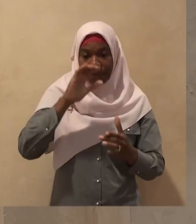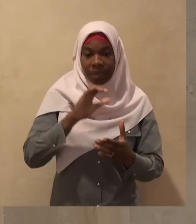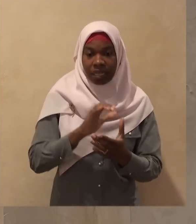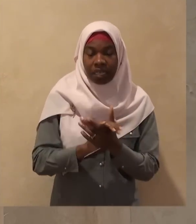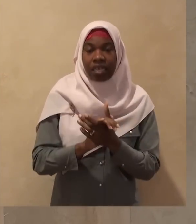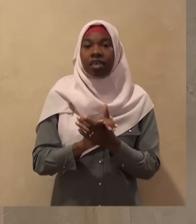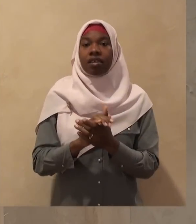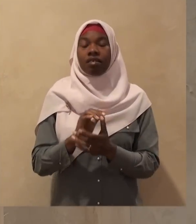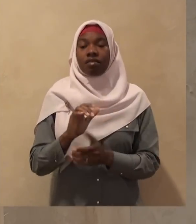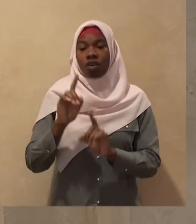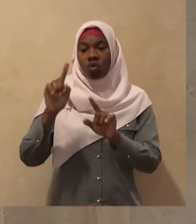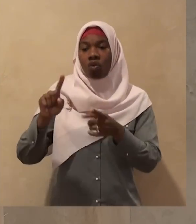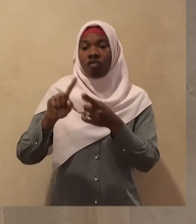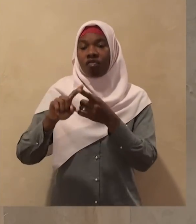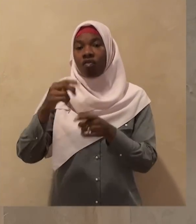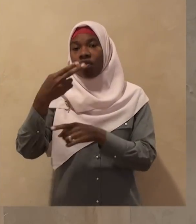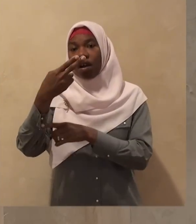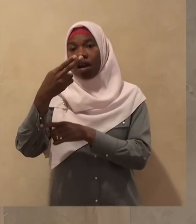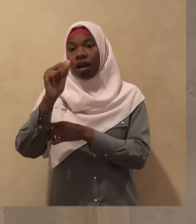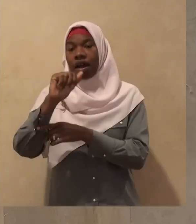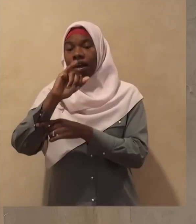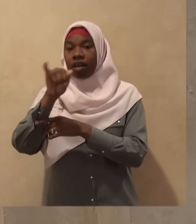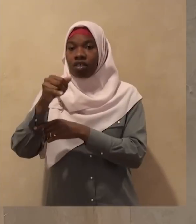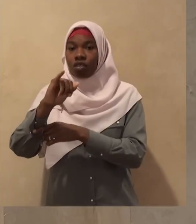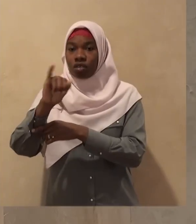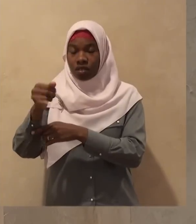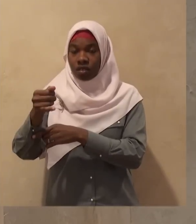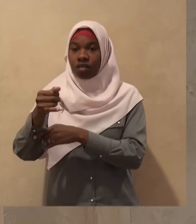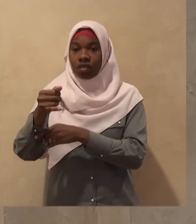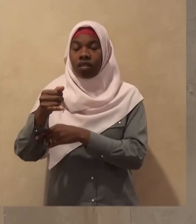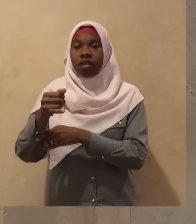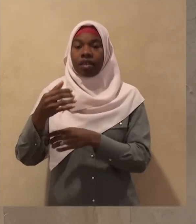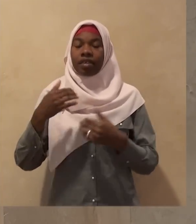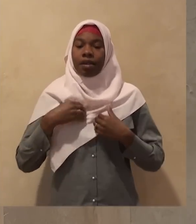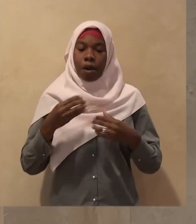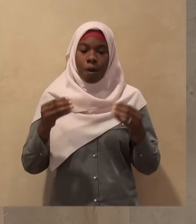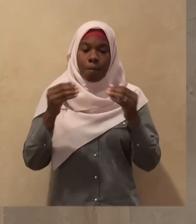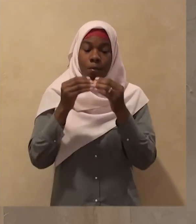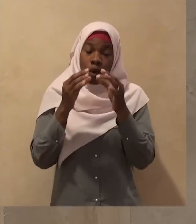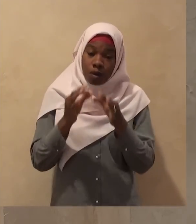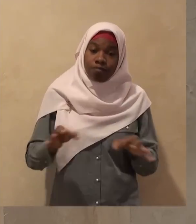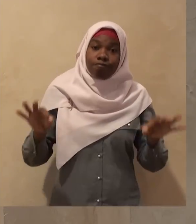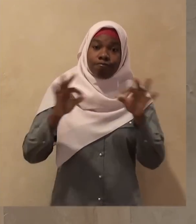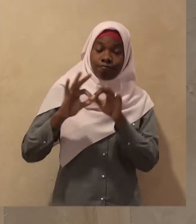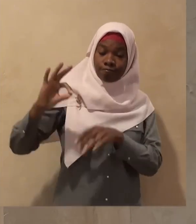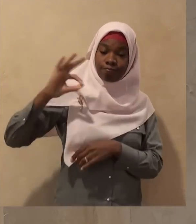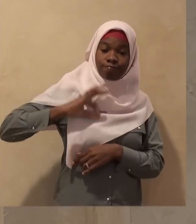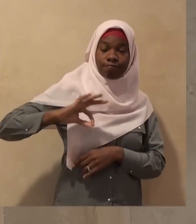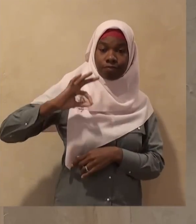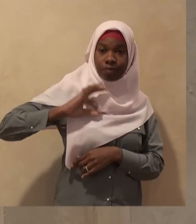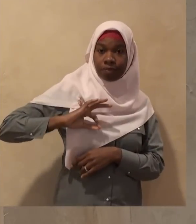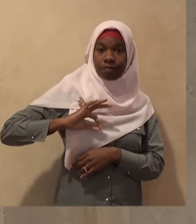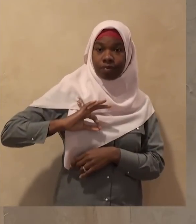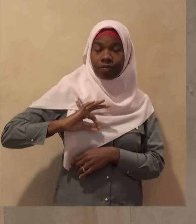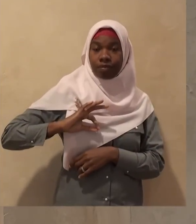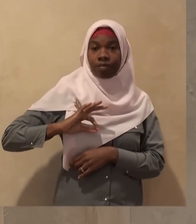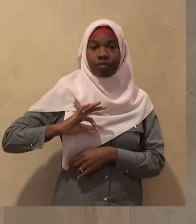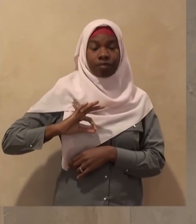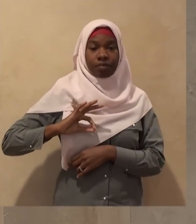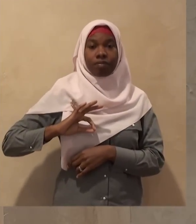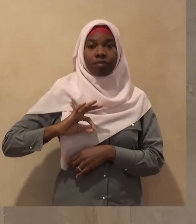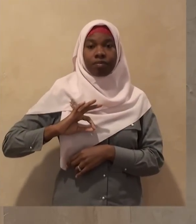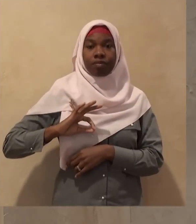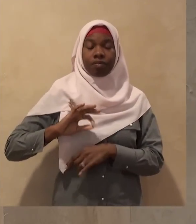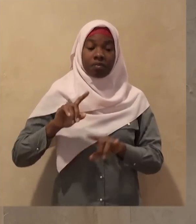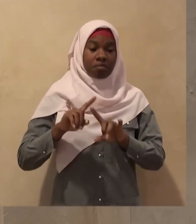virtuous than doing it in the other month of the year when it has no basis in divine sharia